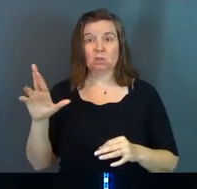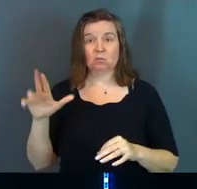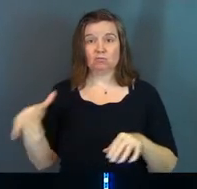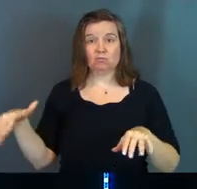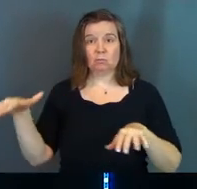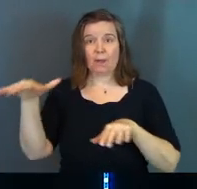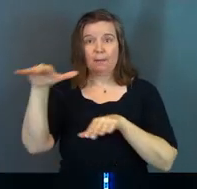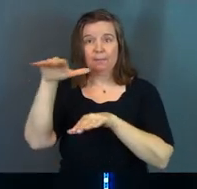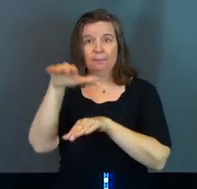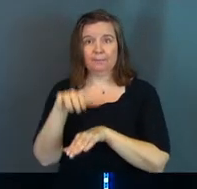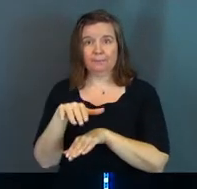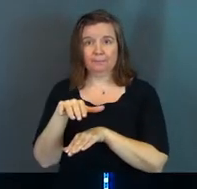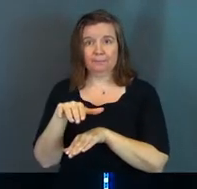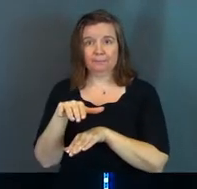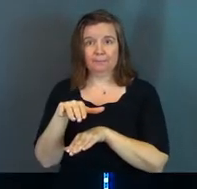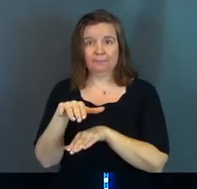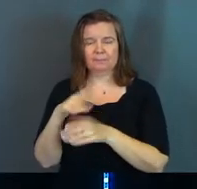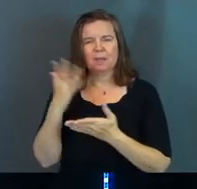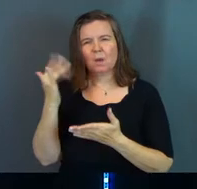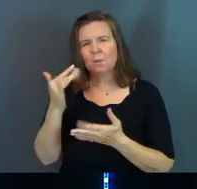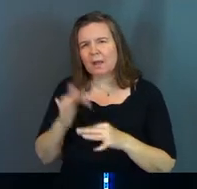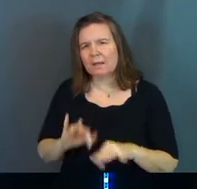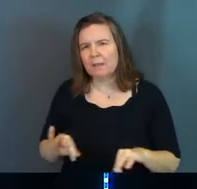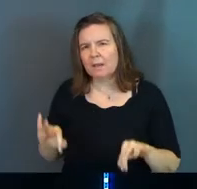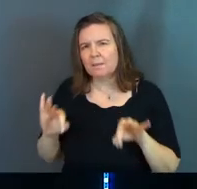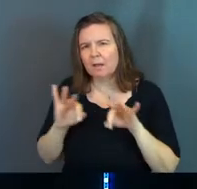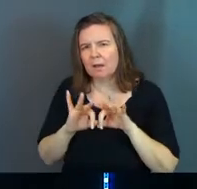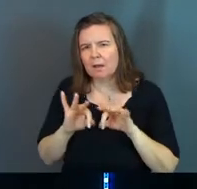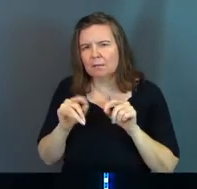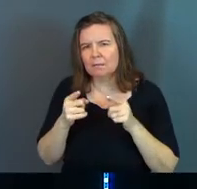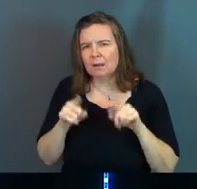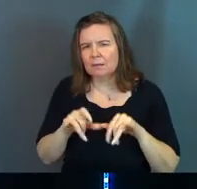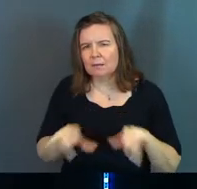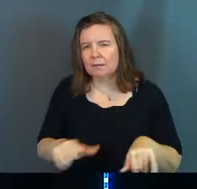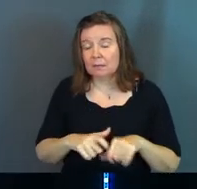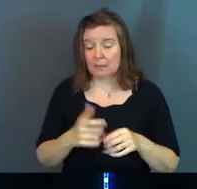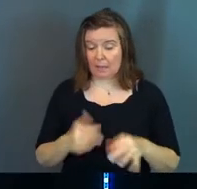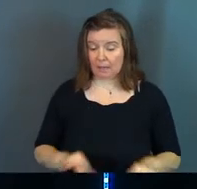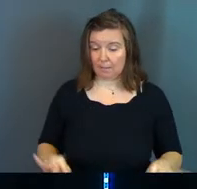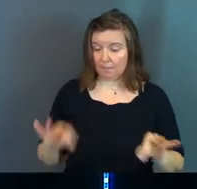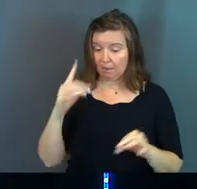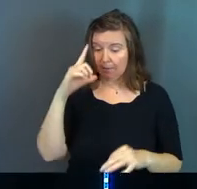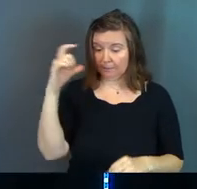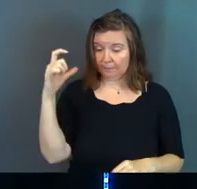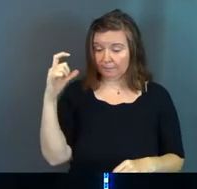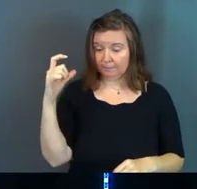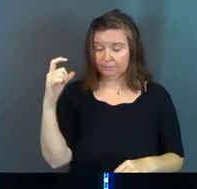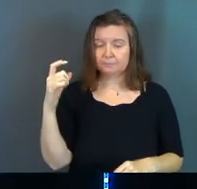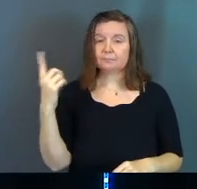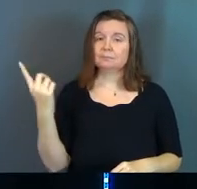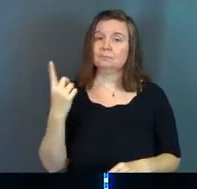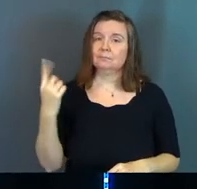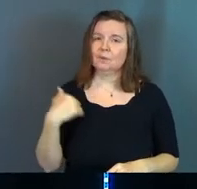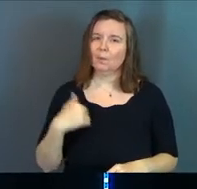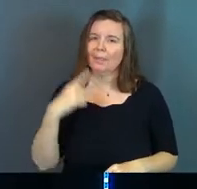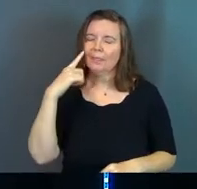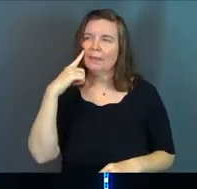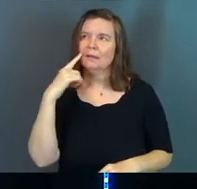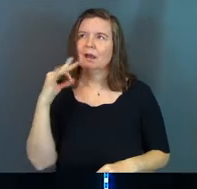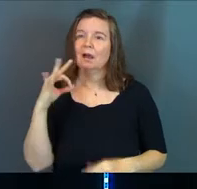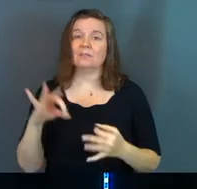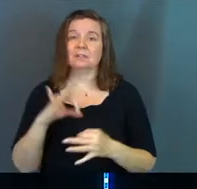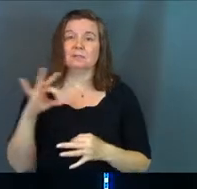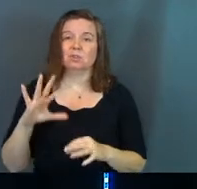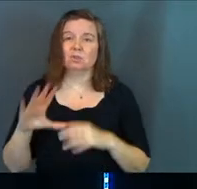is a parallel realm. Now, why does that matter? It matters because sometimes we think of